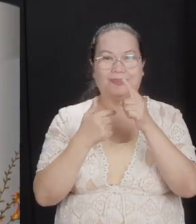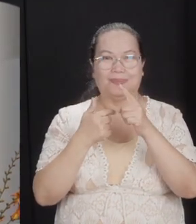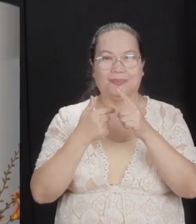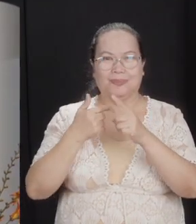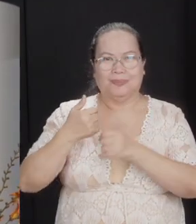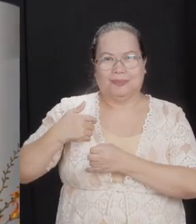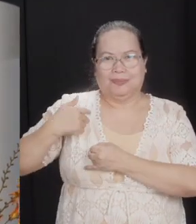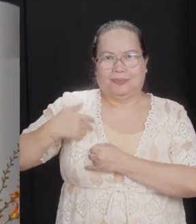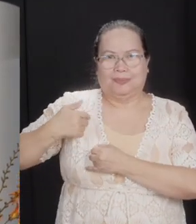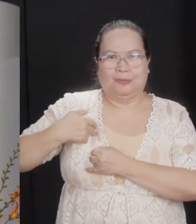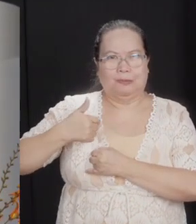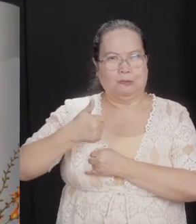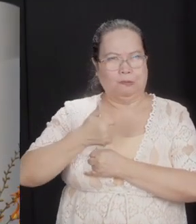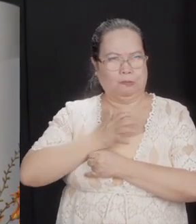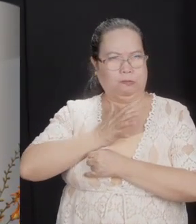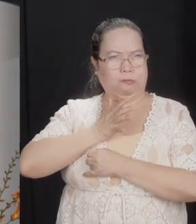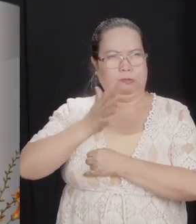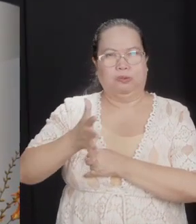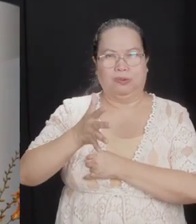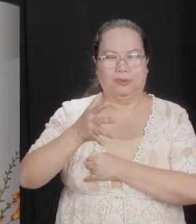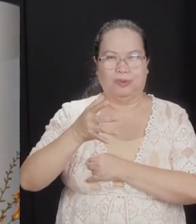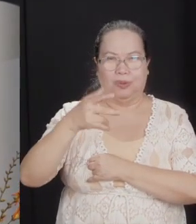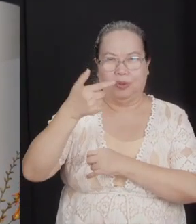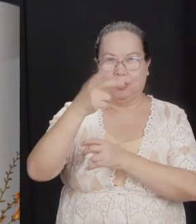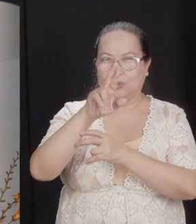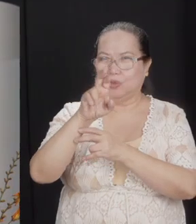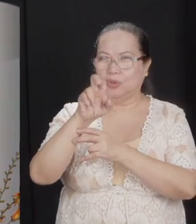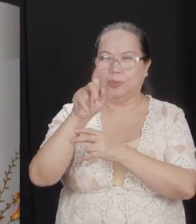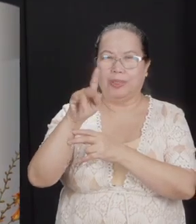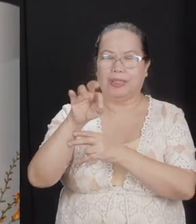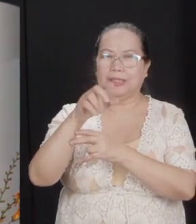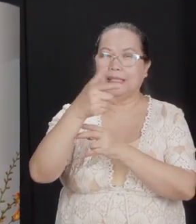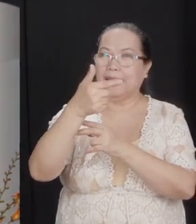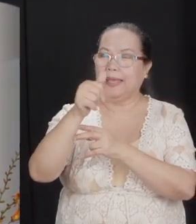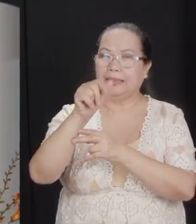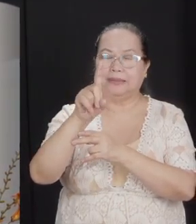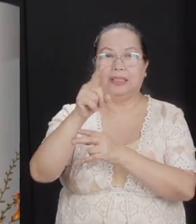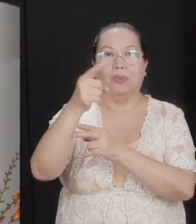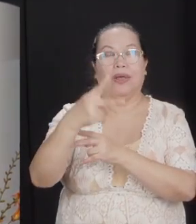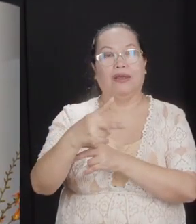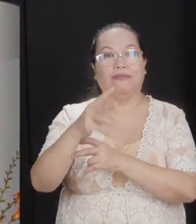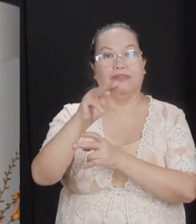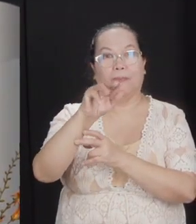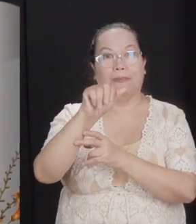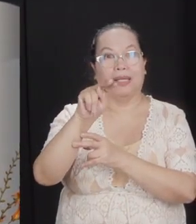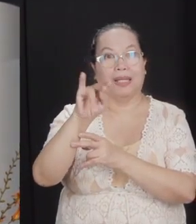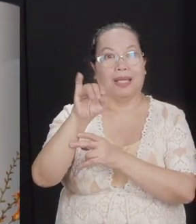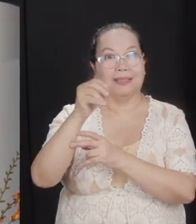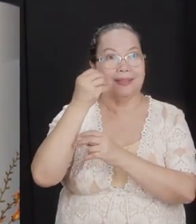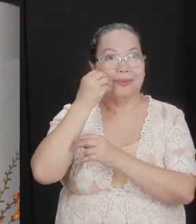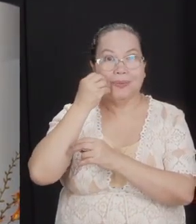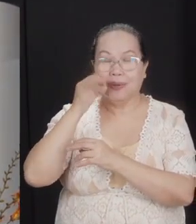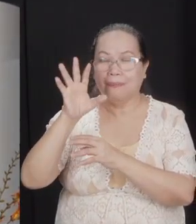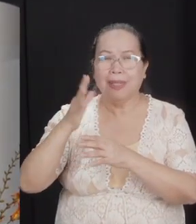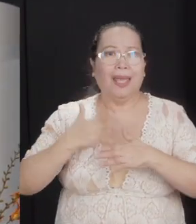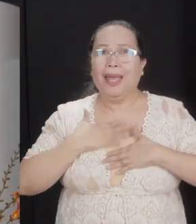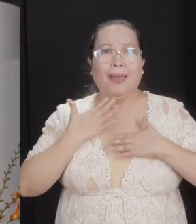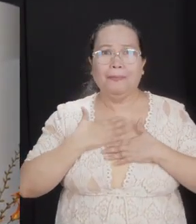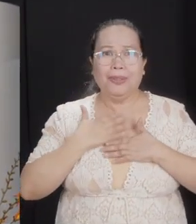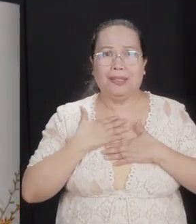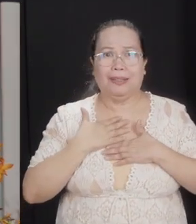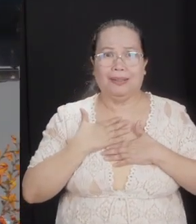from the eastern tribes. These are Reuben, God, and half of Manasseh being sent home. They were so glad.